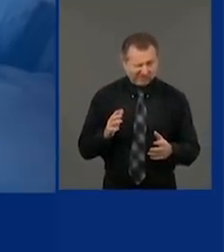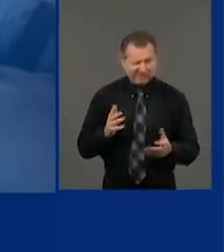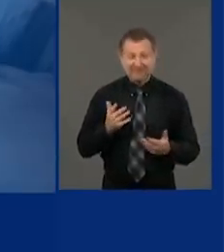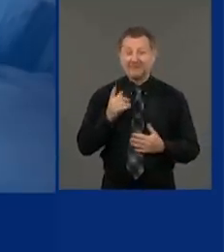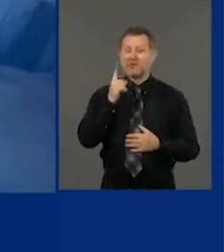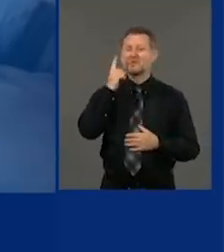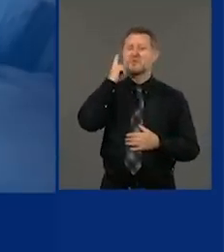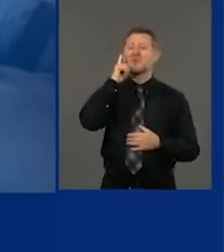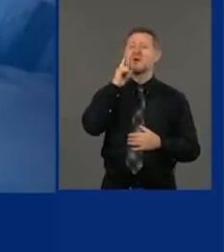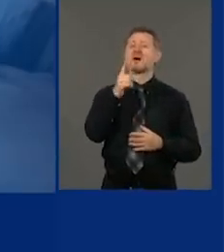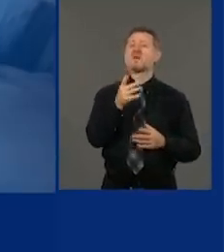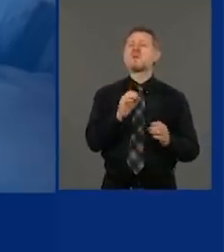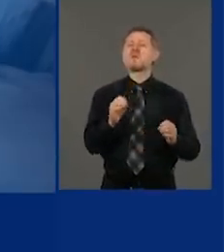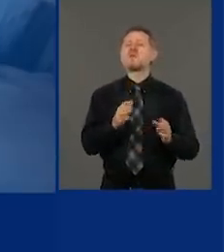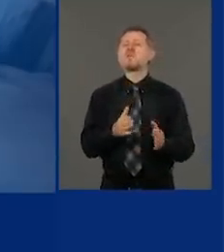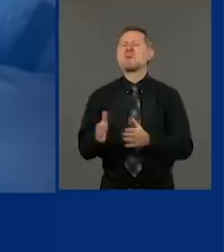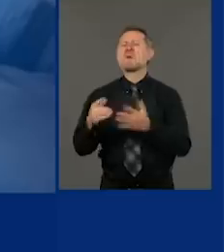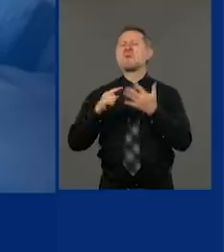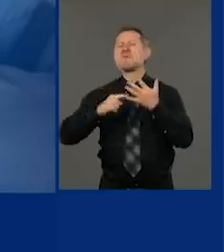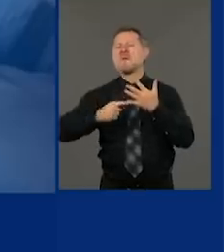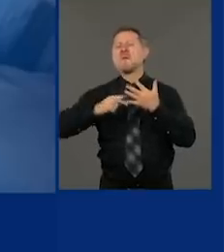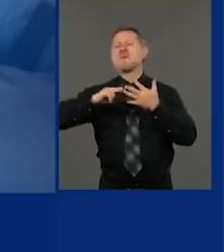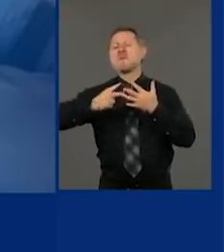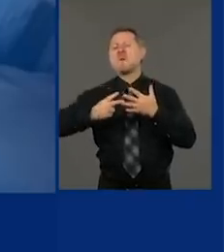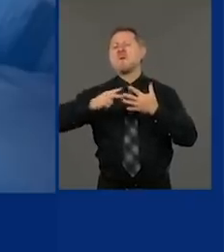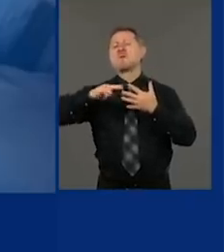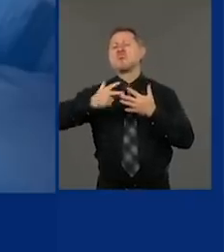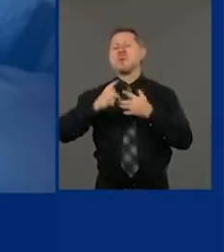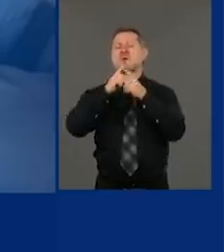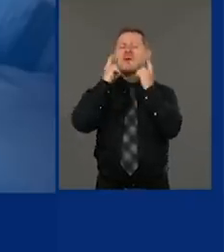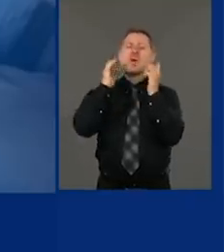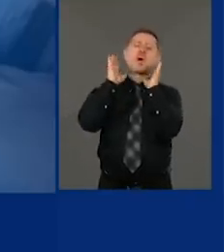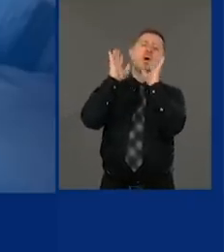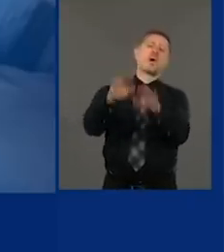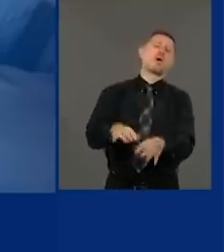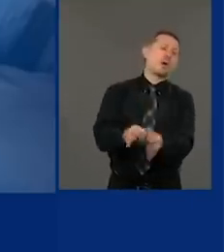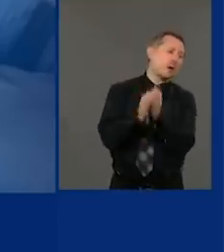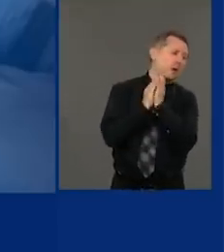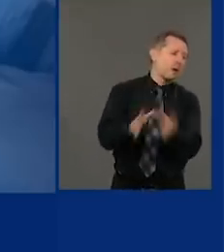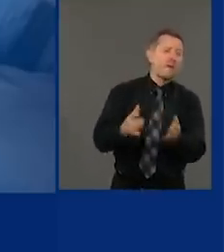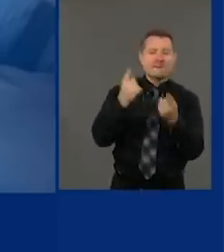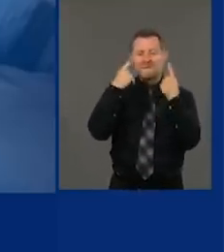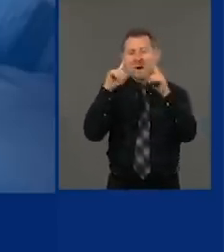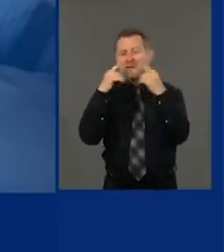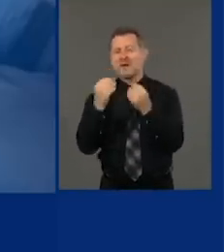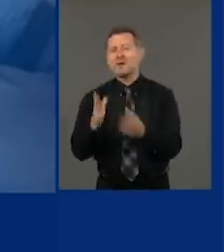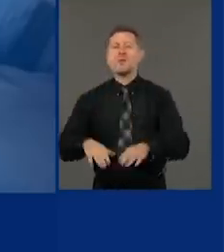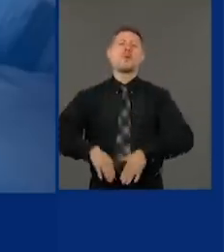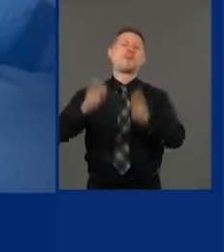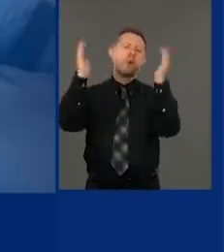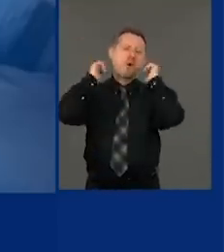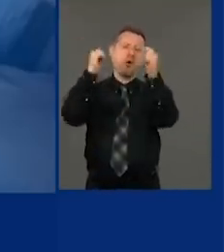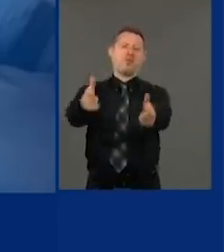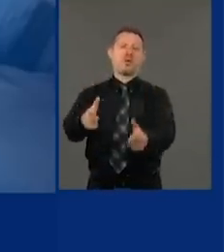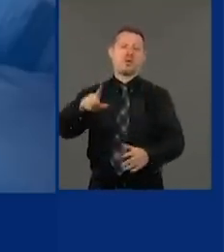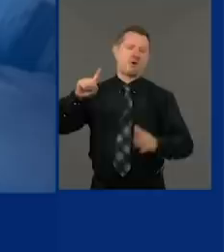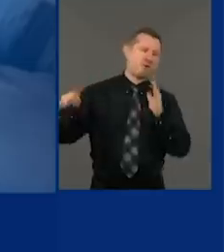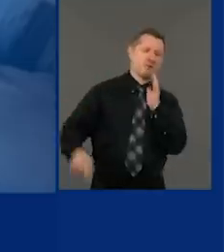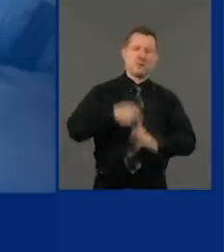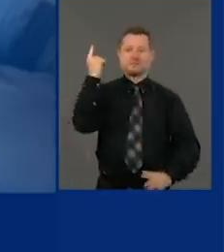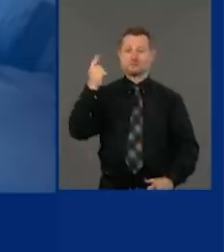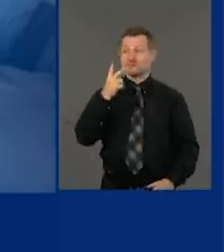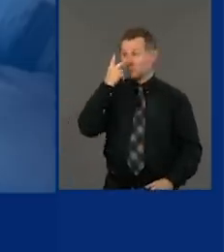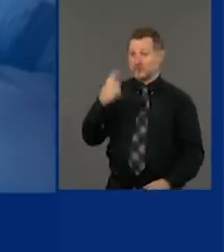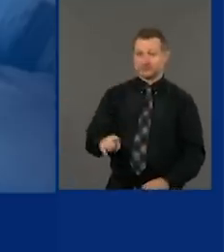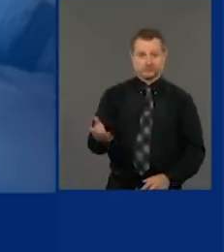stuff, phases, data, masks. It's all baloney. Just reopen. Yeah. We saw how well that worked. Go